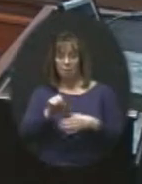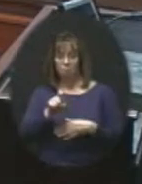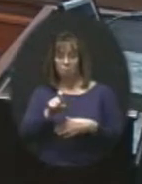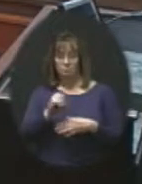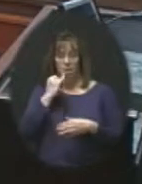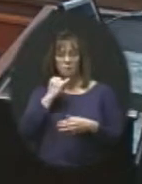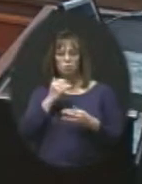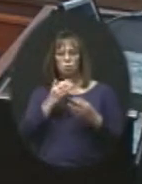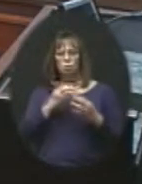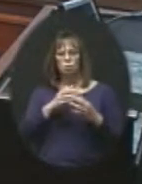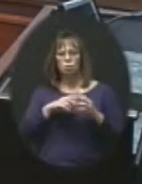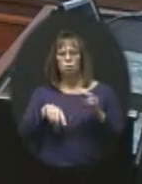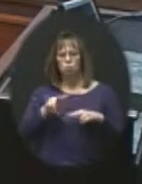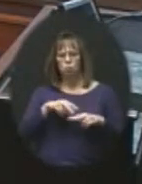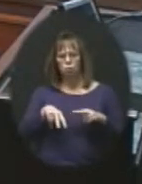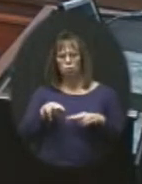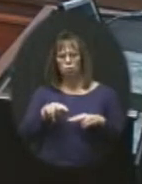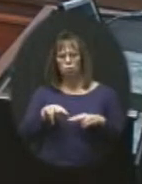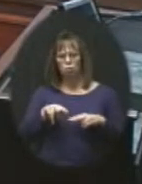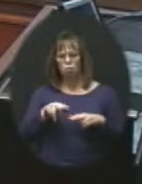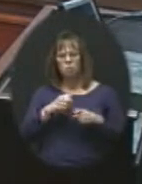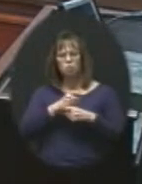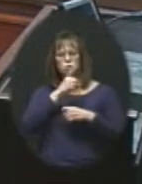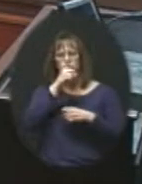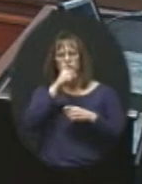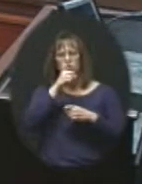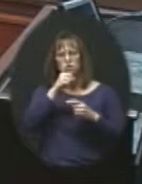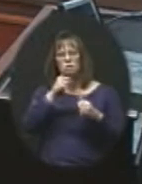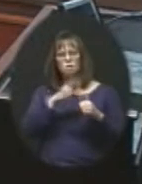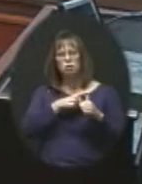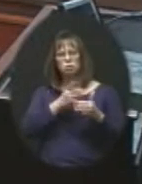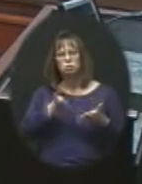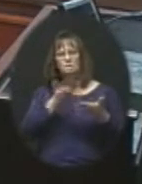If you go through, I want to make sure that that's going to be the first motion.